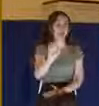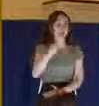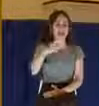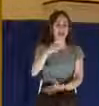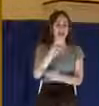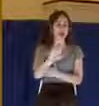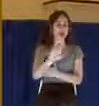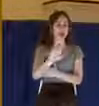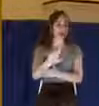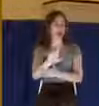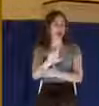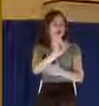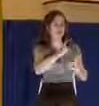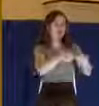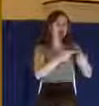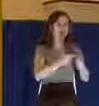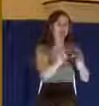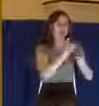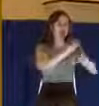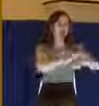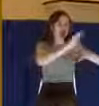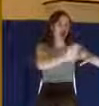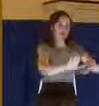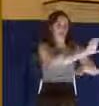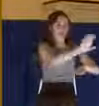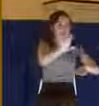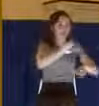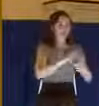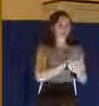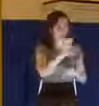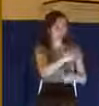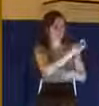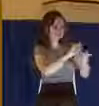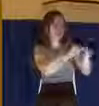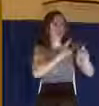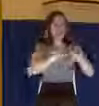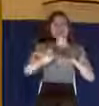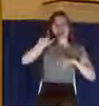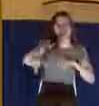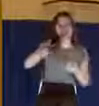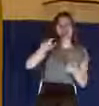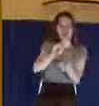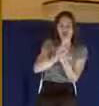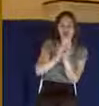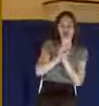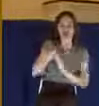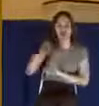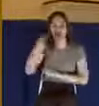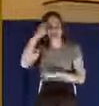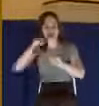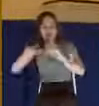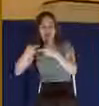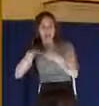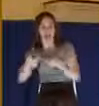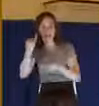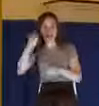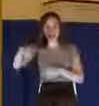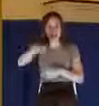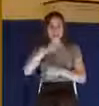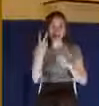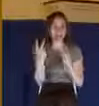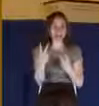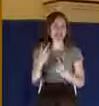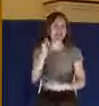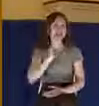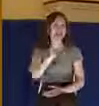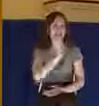course, later over the site that they believed was a place where Christ was crucified. If you ever go visit Israel, the Holy Land, you'll notice that in many of